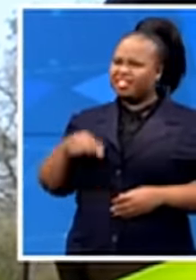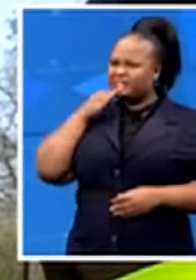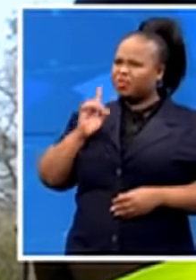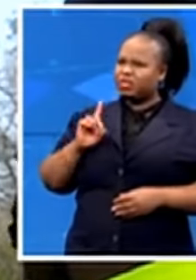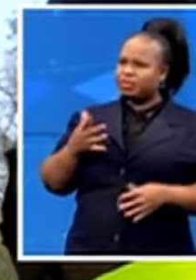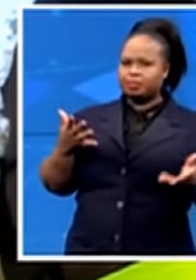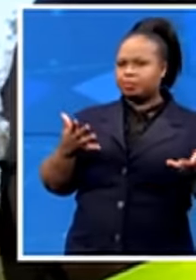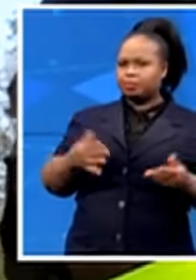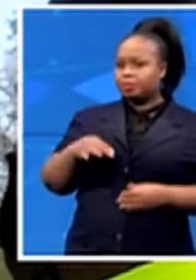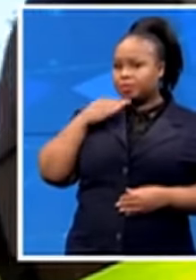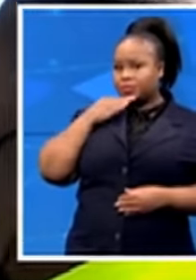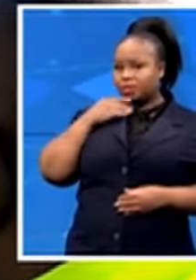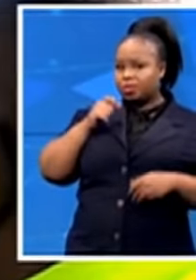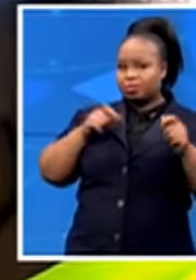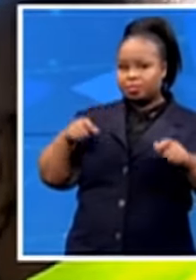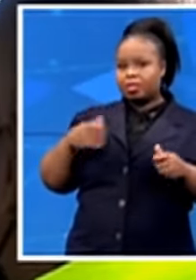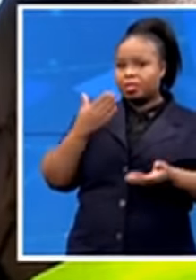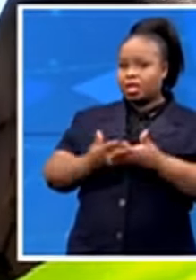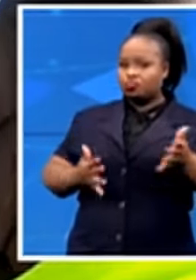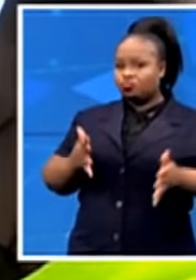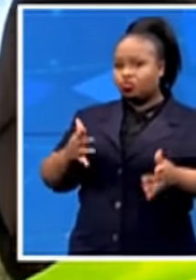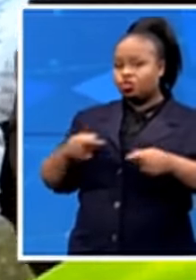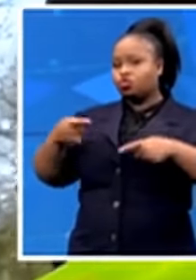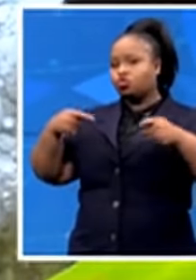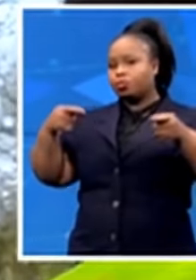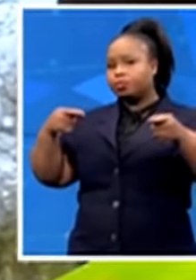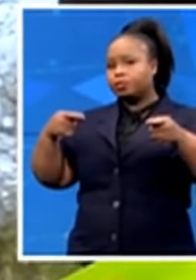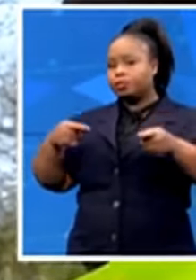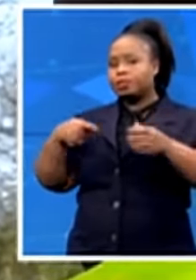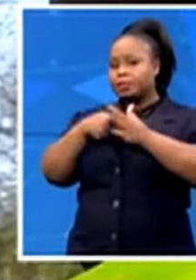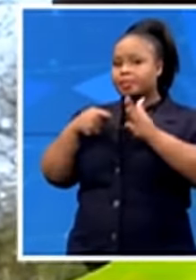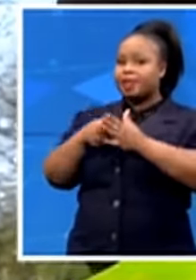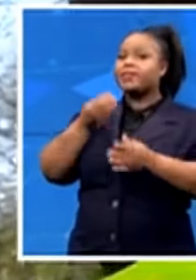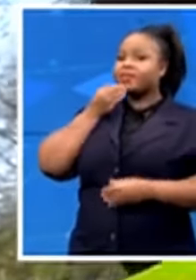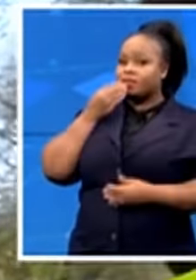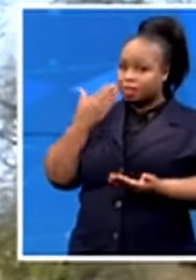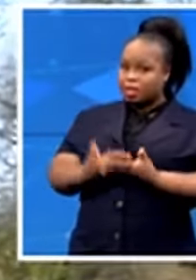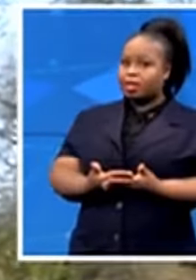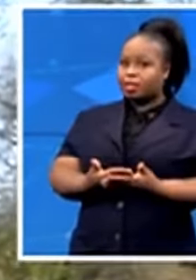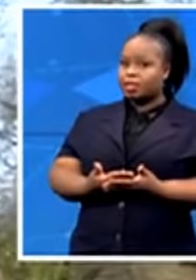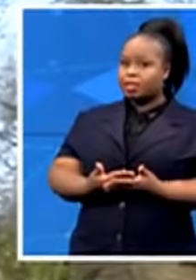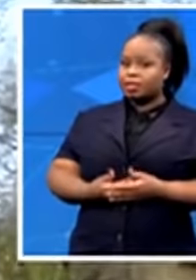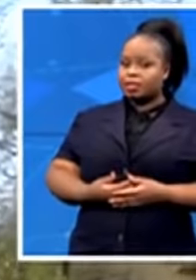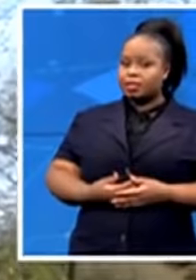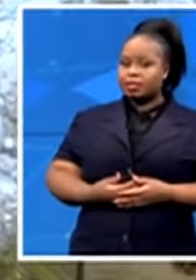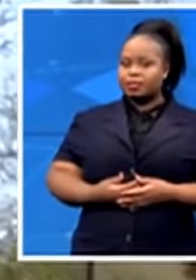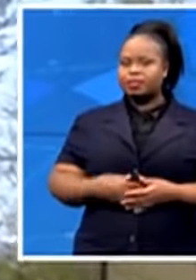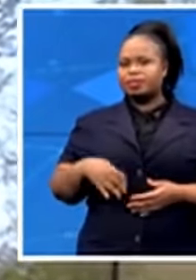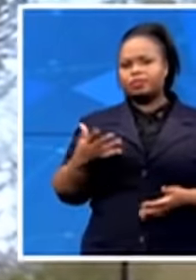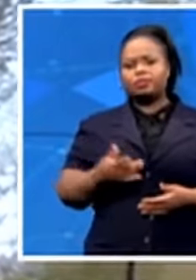able to go to some of the shops here and get food? So what we've done in order to